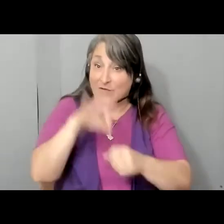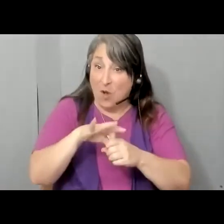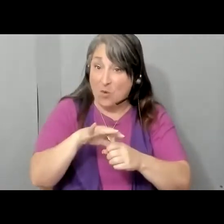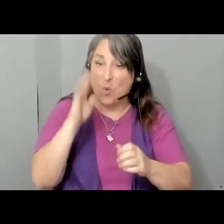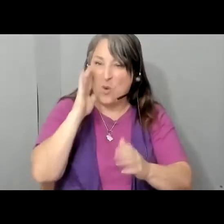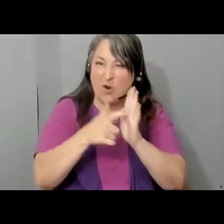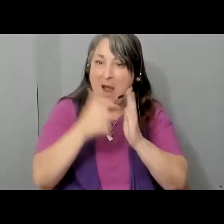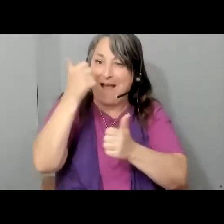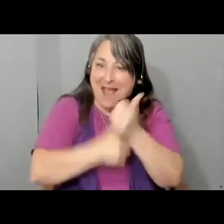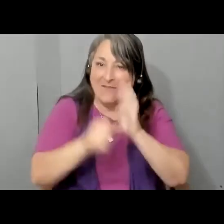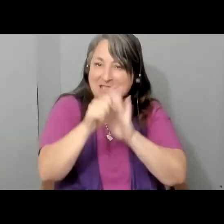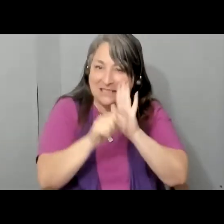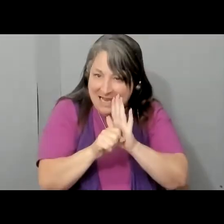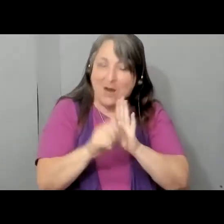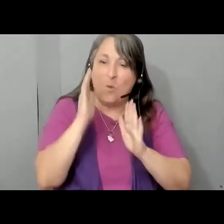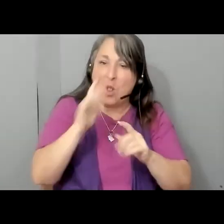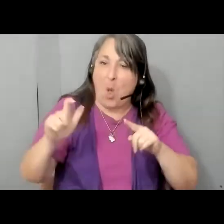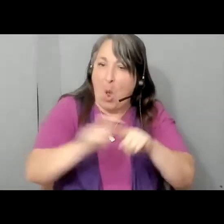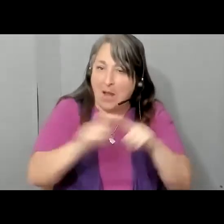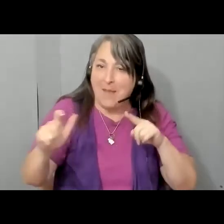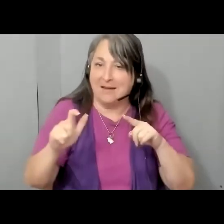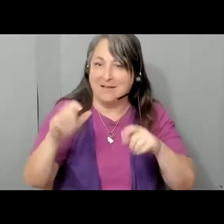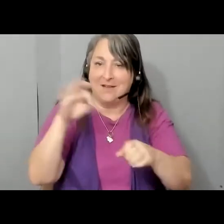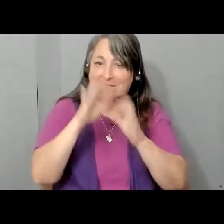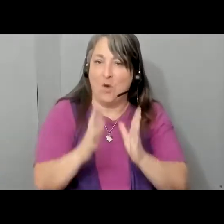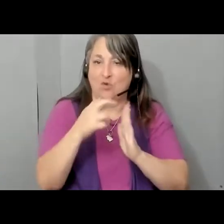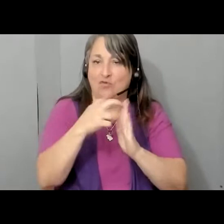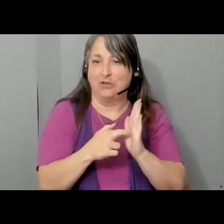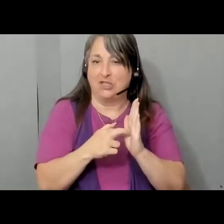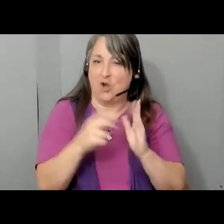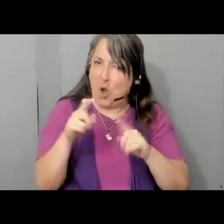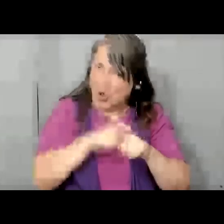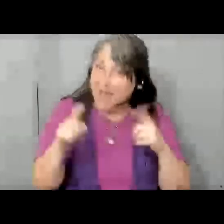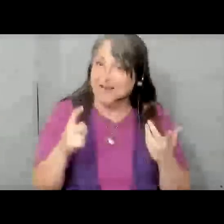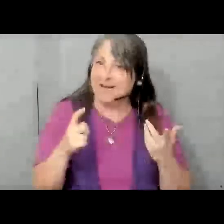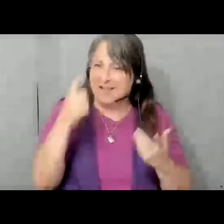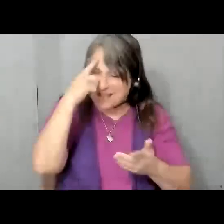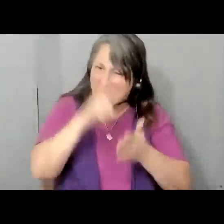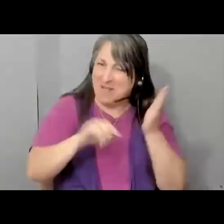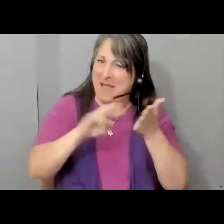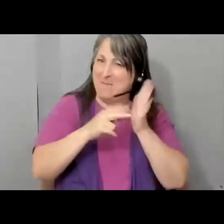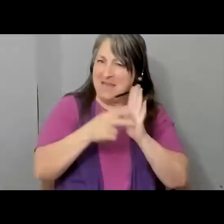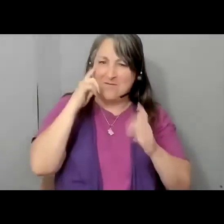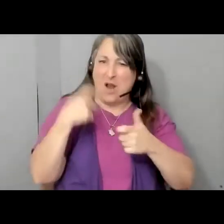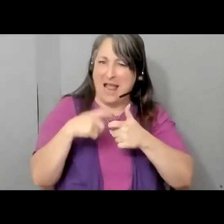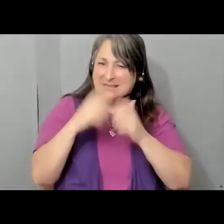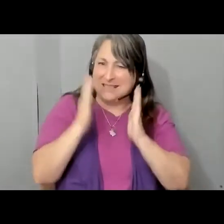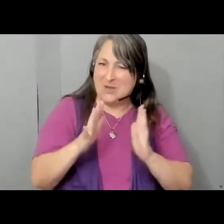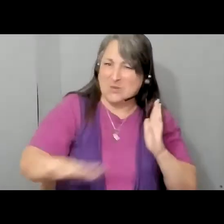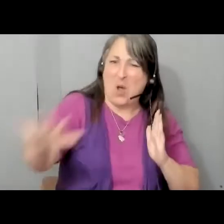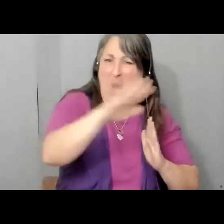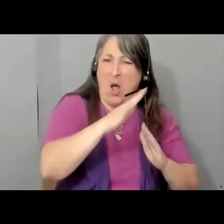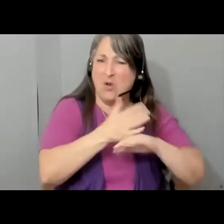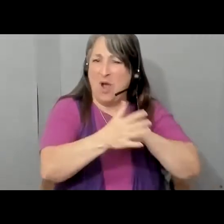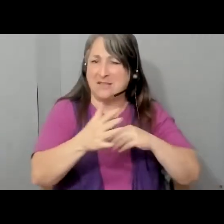Vote Act would require every state to have automatic voter registration. Just think about what that could mean for Latinos across